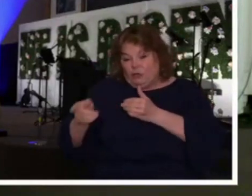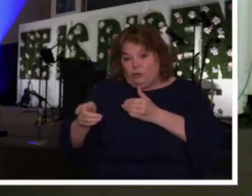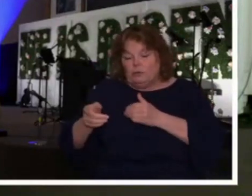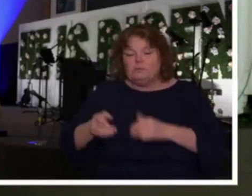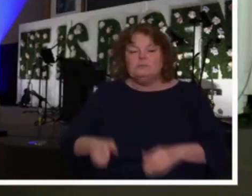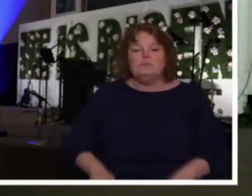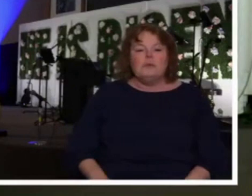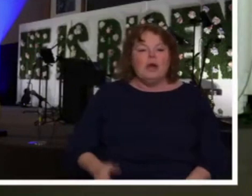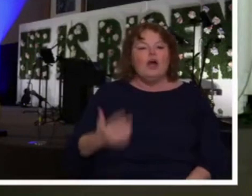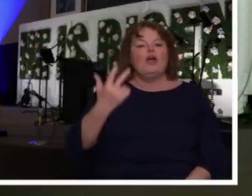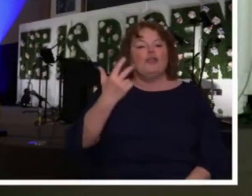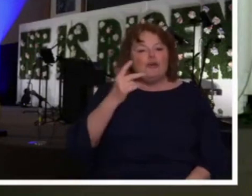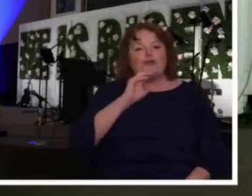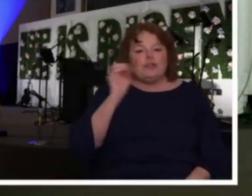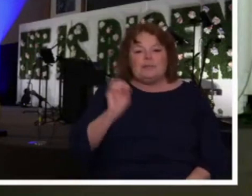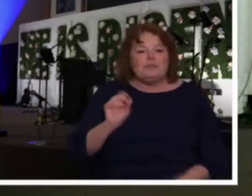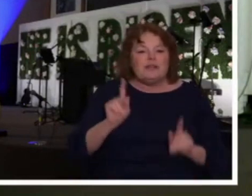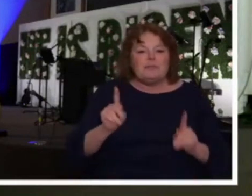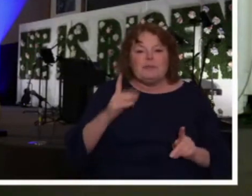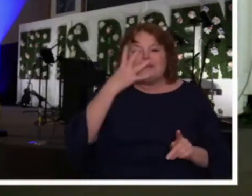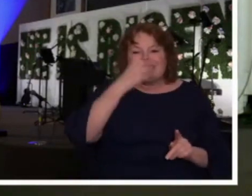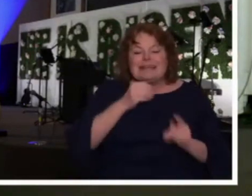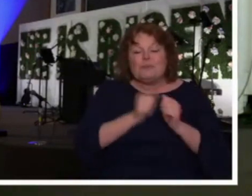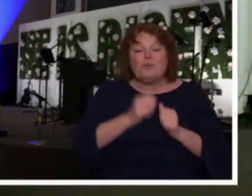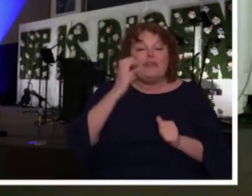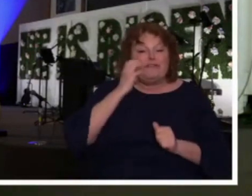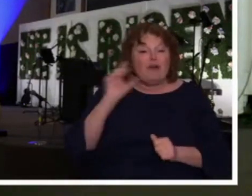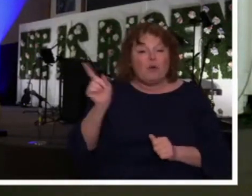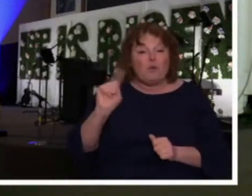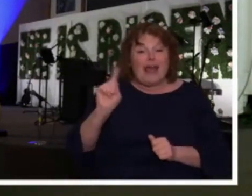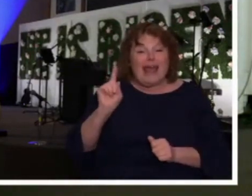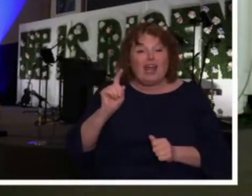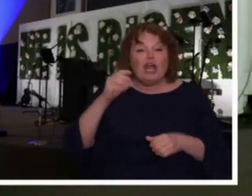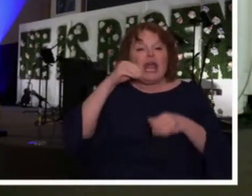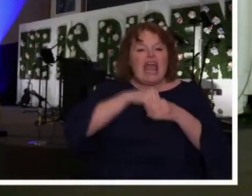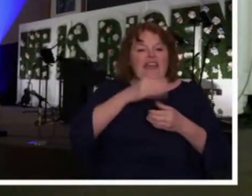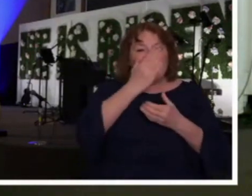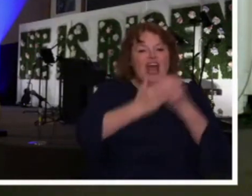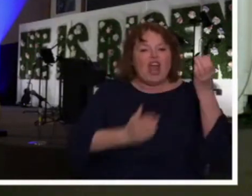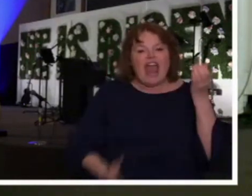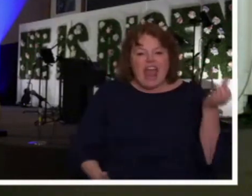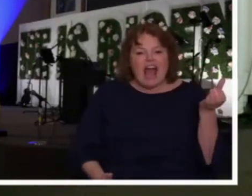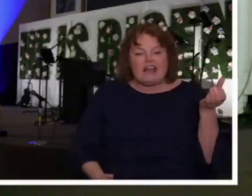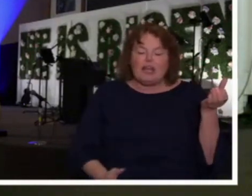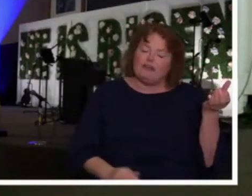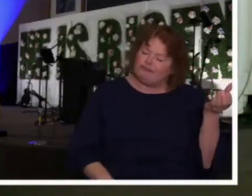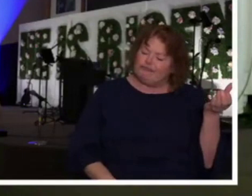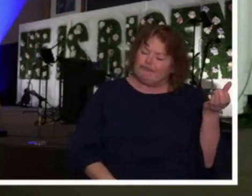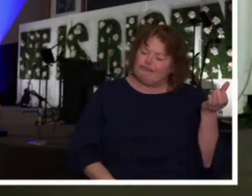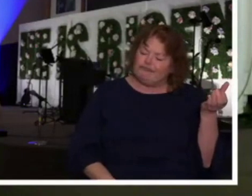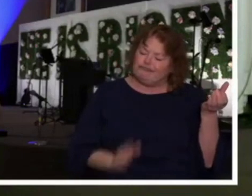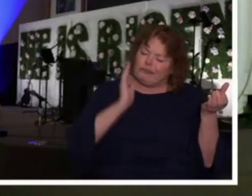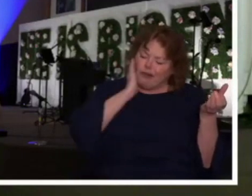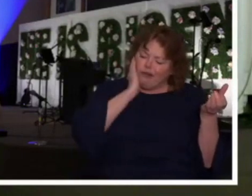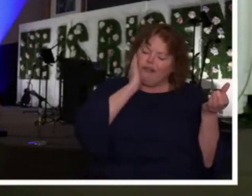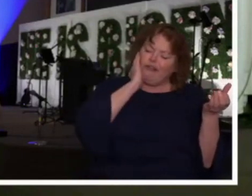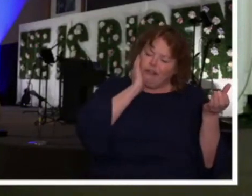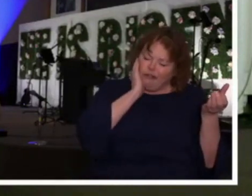Thirteen percent of people sleep with their phone in their hand.